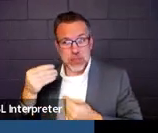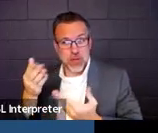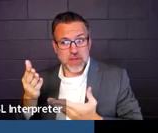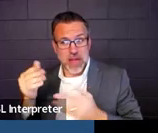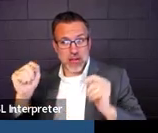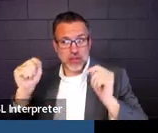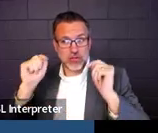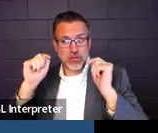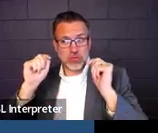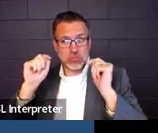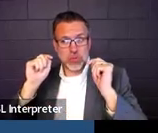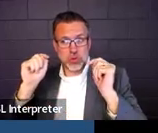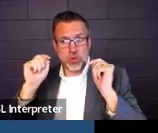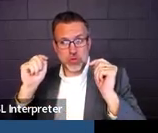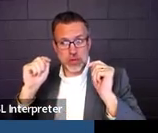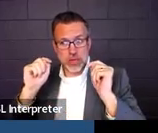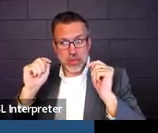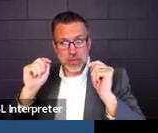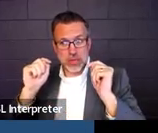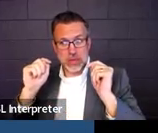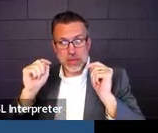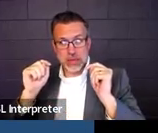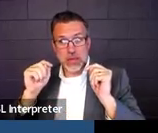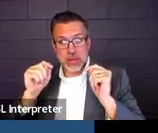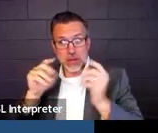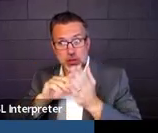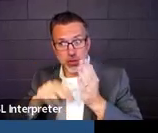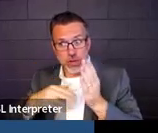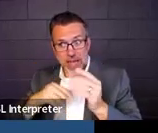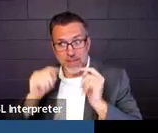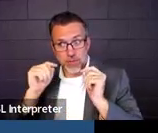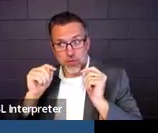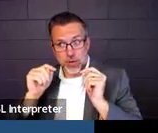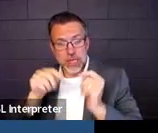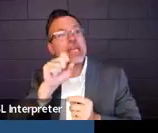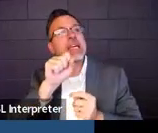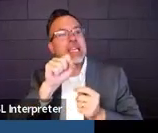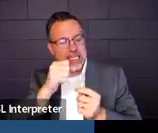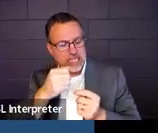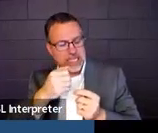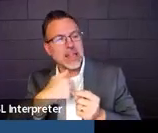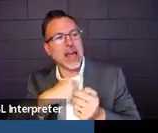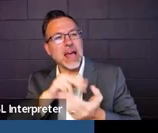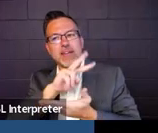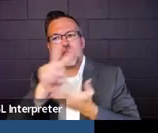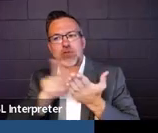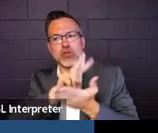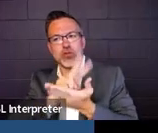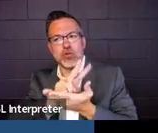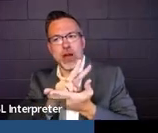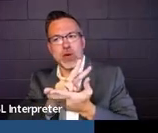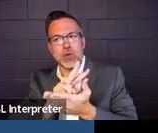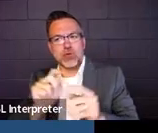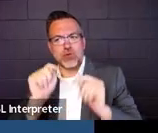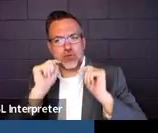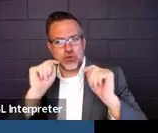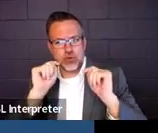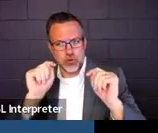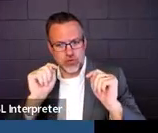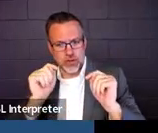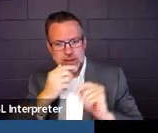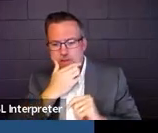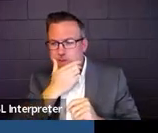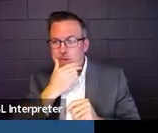are they getting tutoring? Yes. They're on two hour, two hour tutoring sessions. So